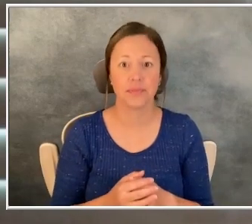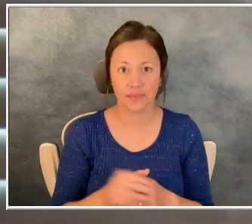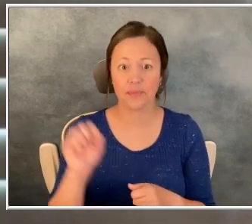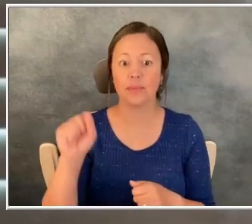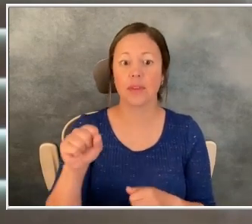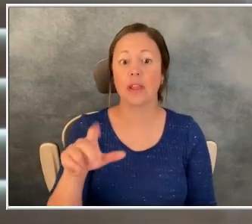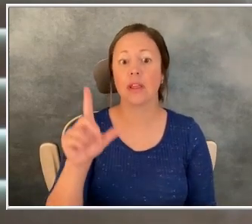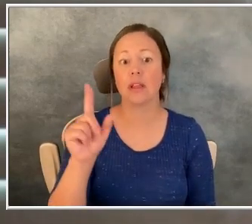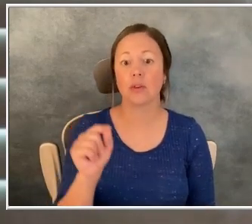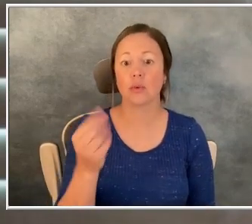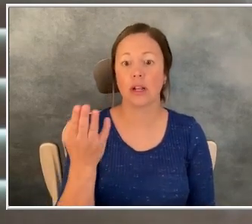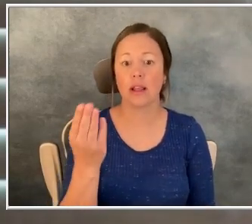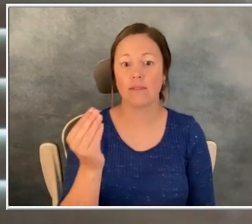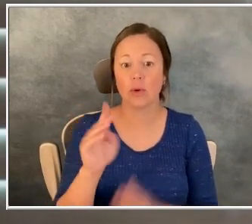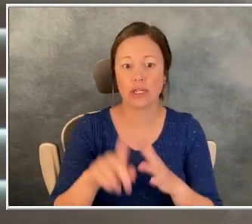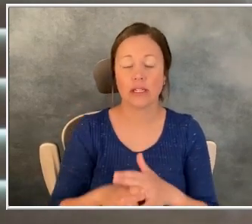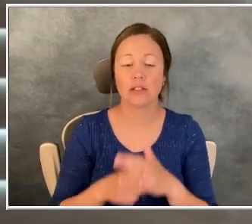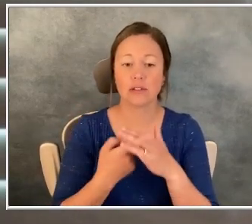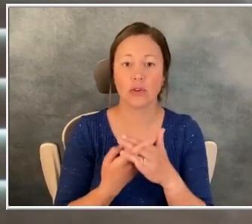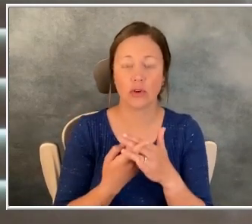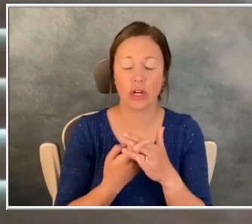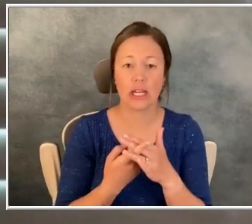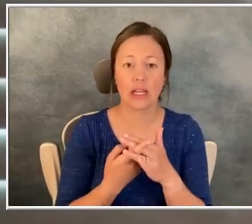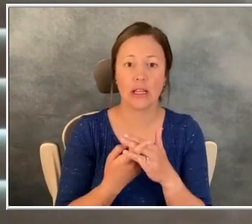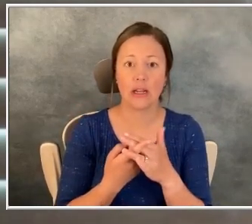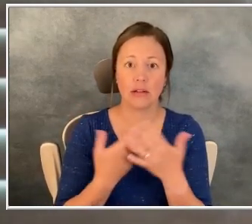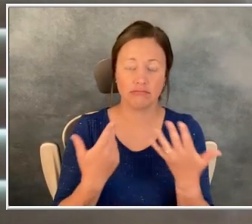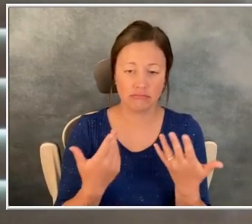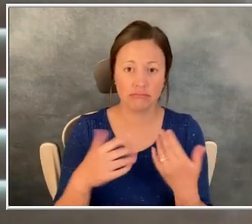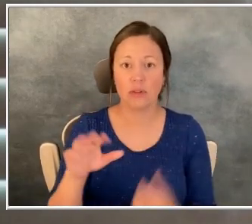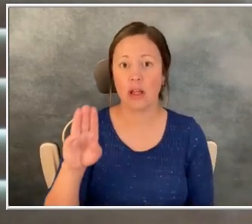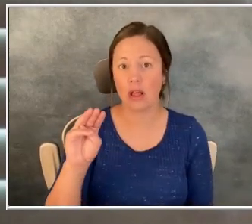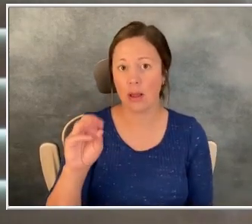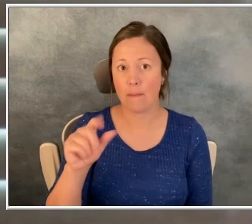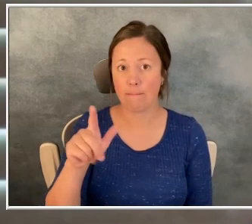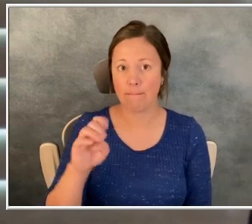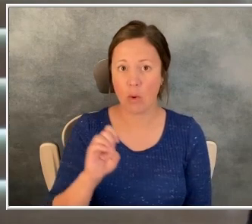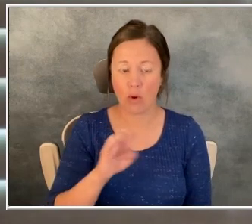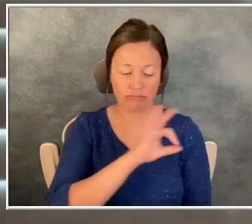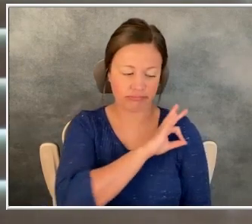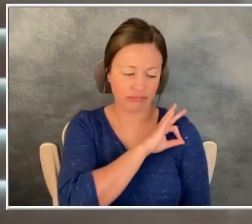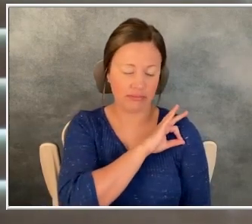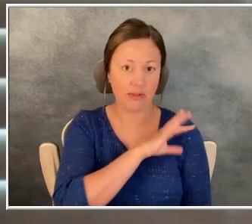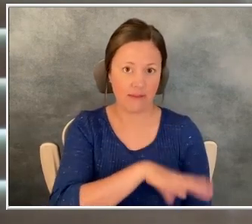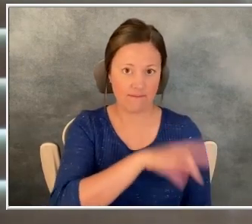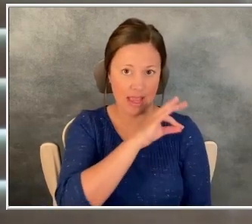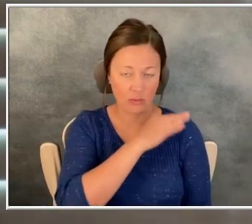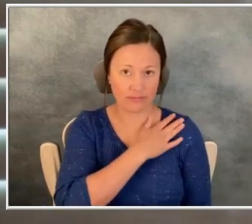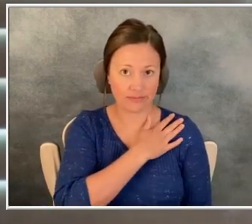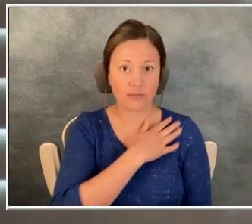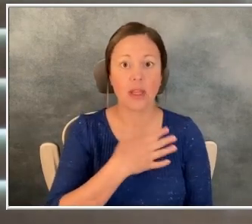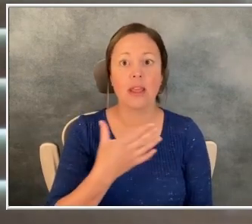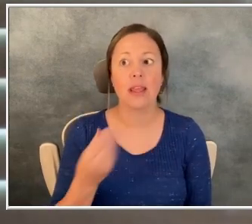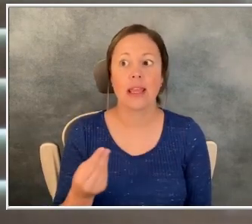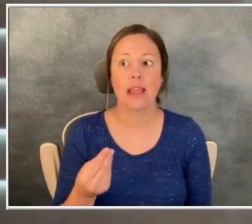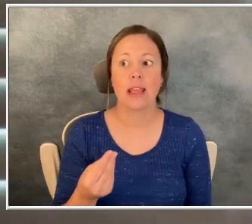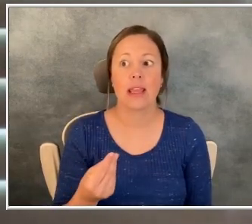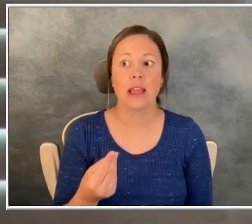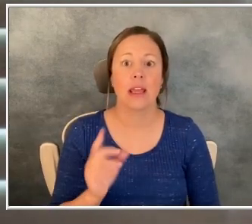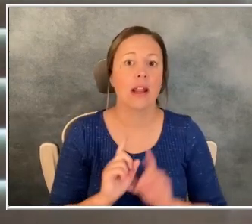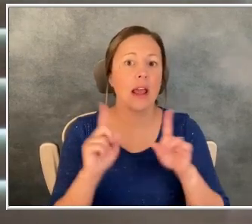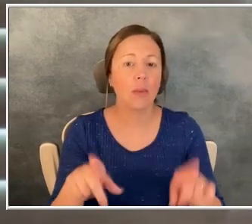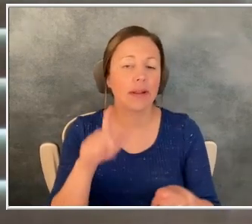it started as a mole that was discovered on my shoulder. And I was just went to a